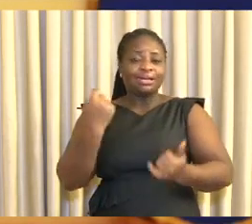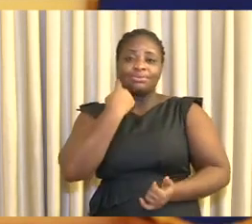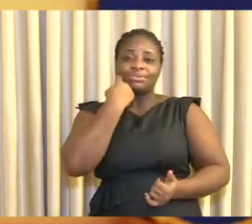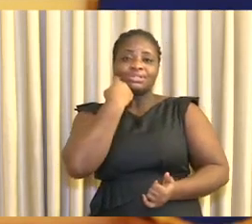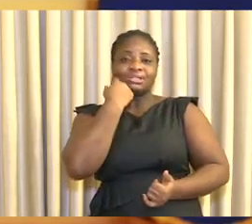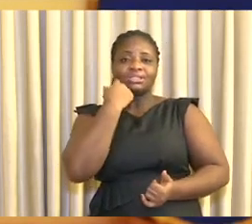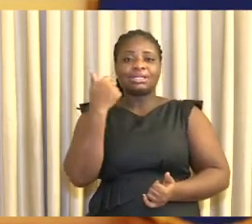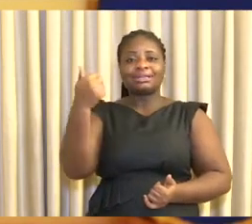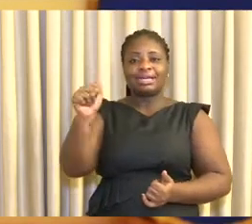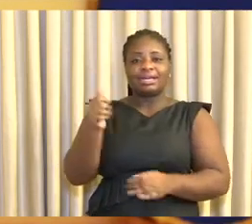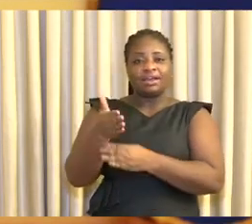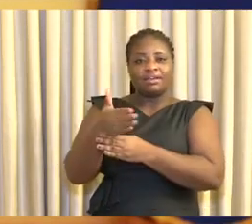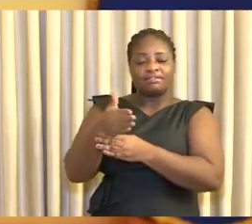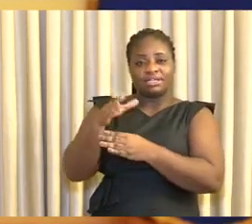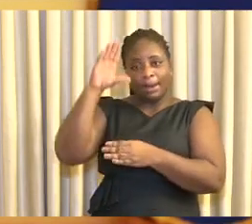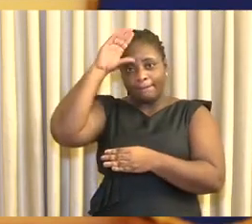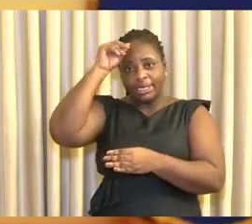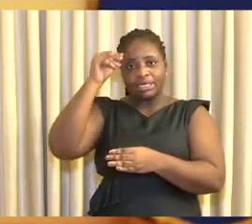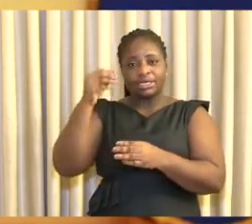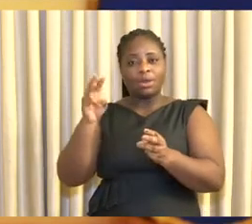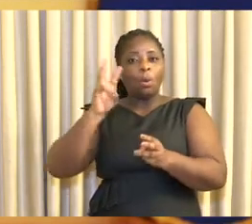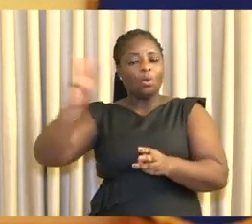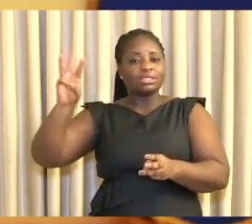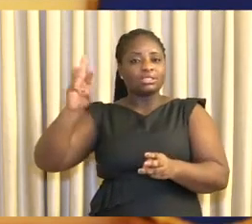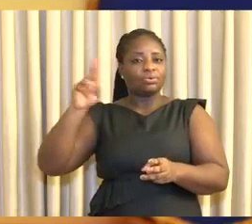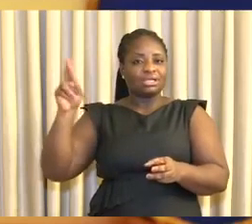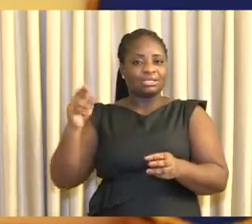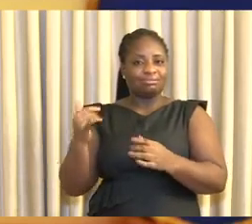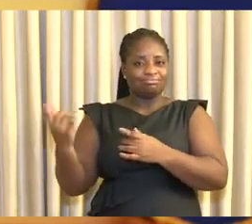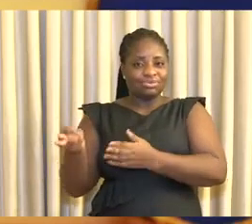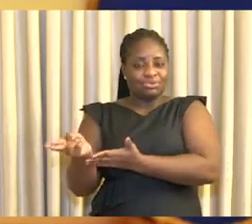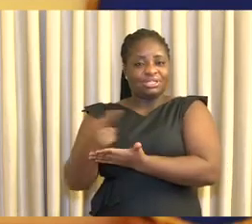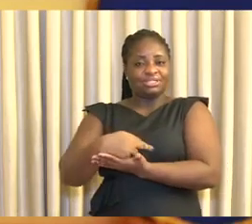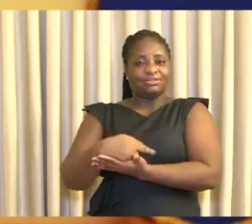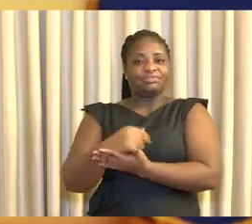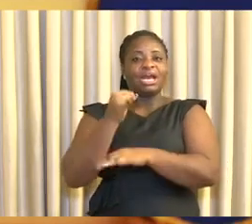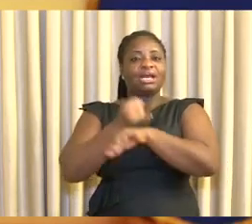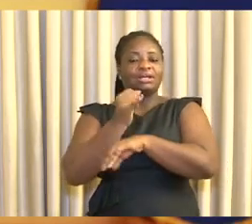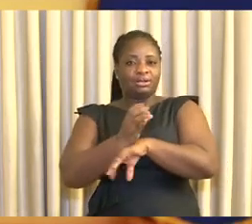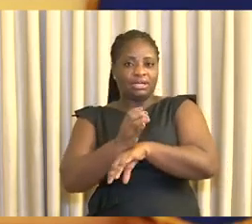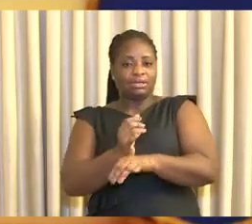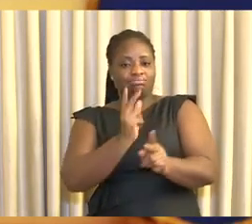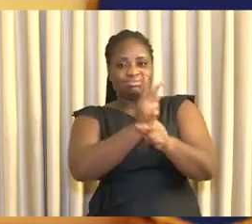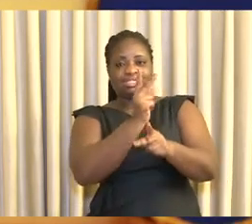of 10 fishermen in the Western region who returned from Côte d'Ivoire and have been quarantined, testify